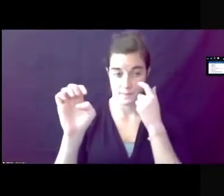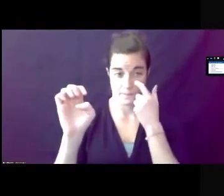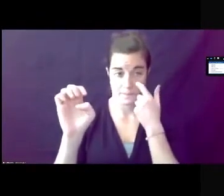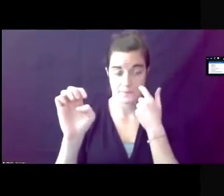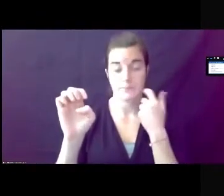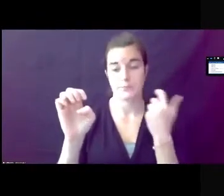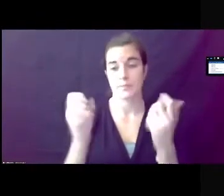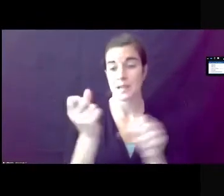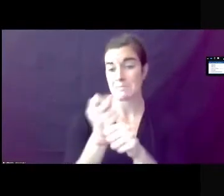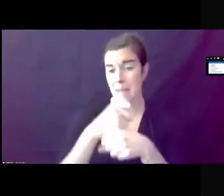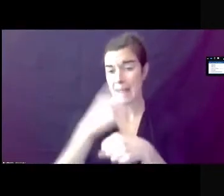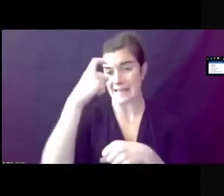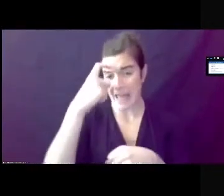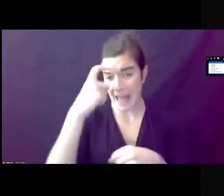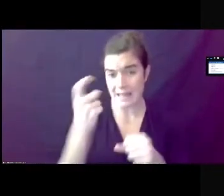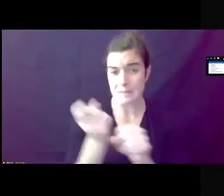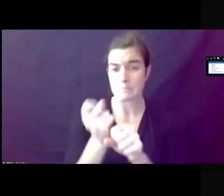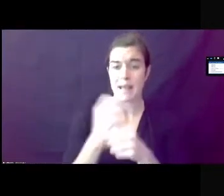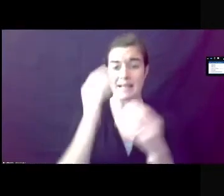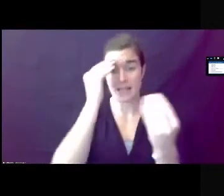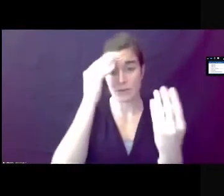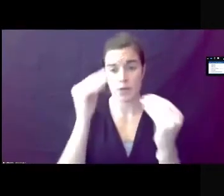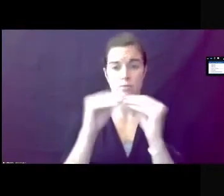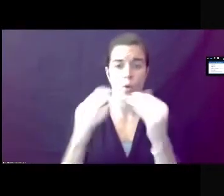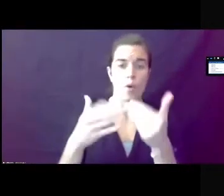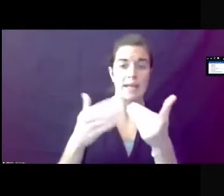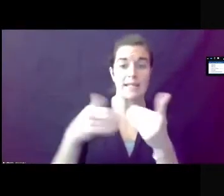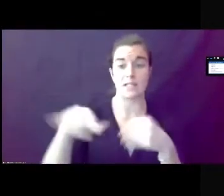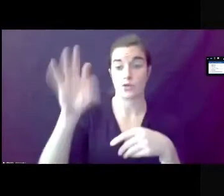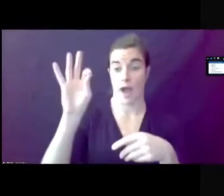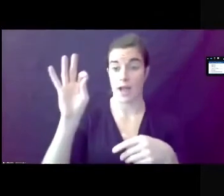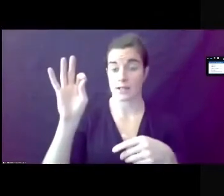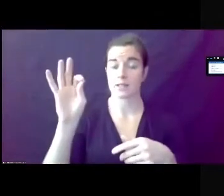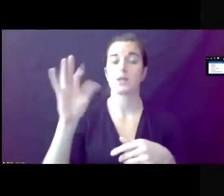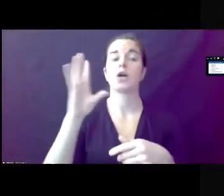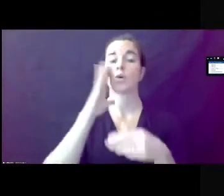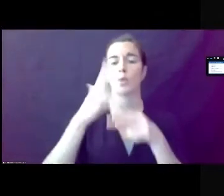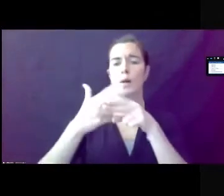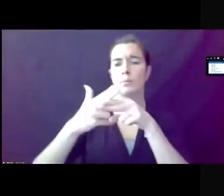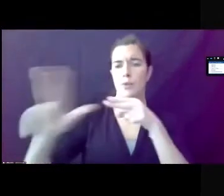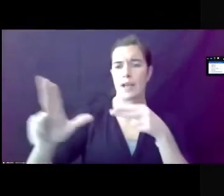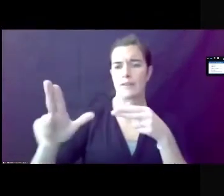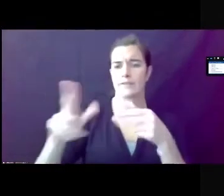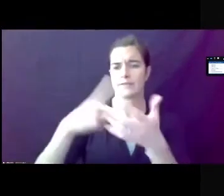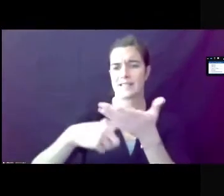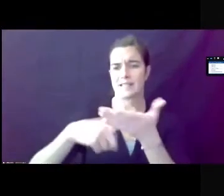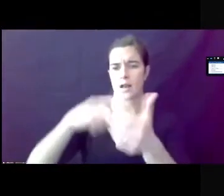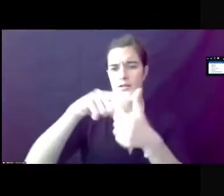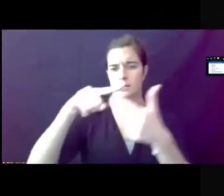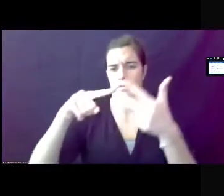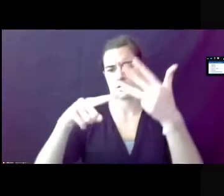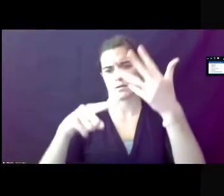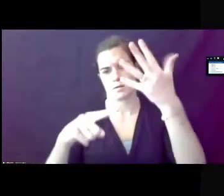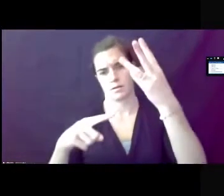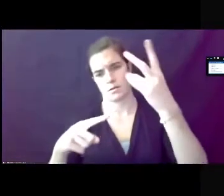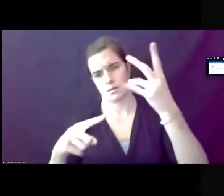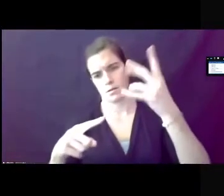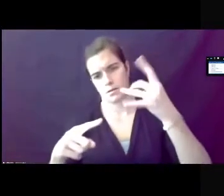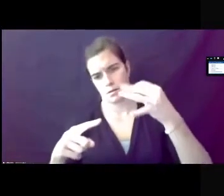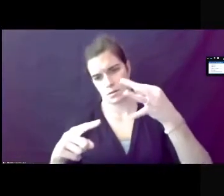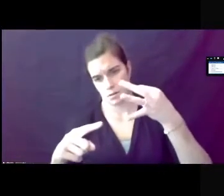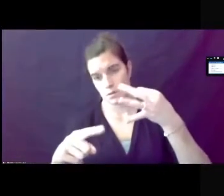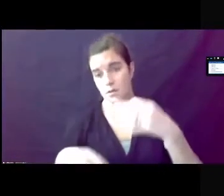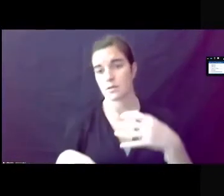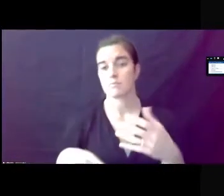logical. It makes information easier to find. We are going to go briefly through each of these sections to describe the purpose